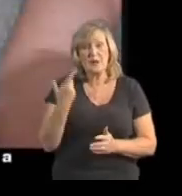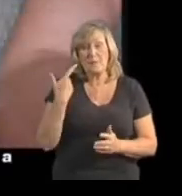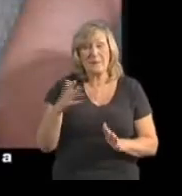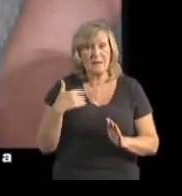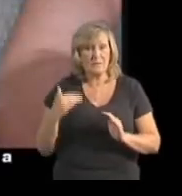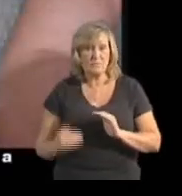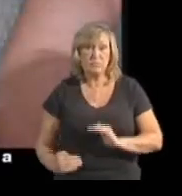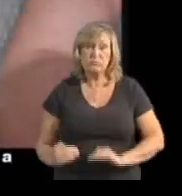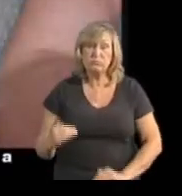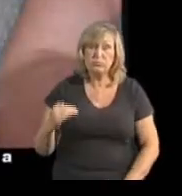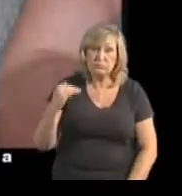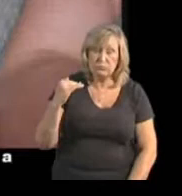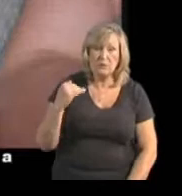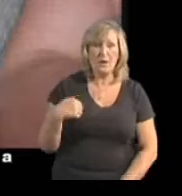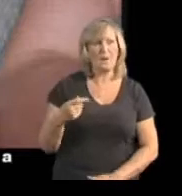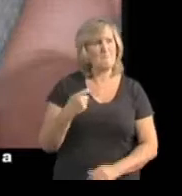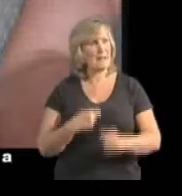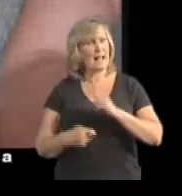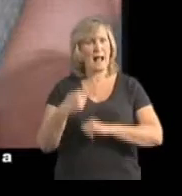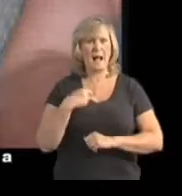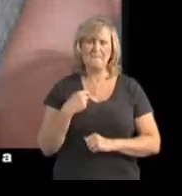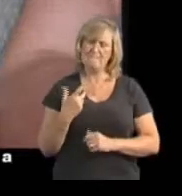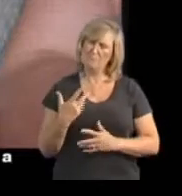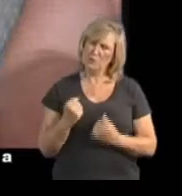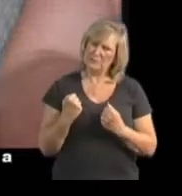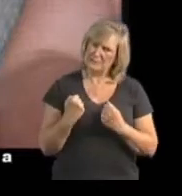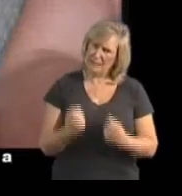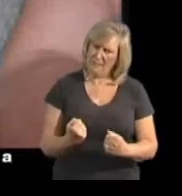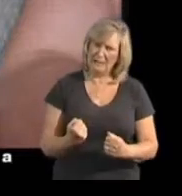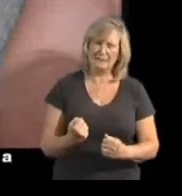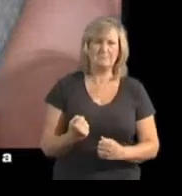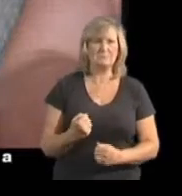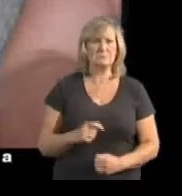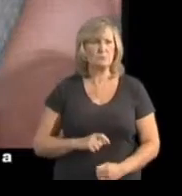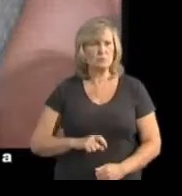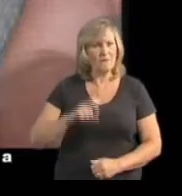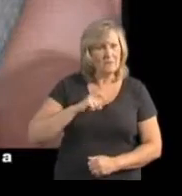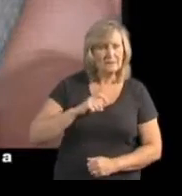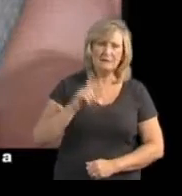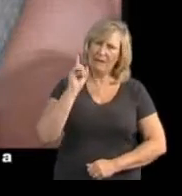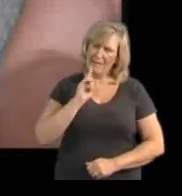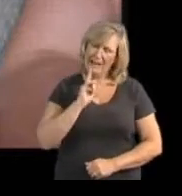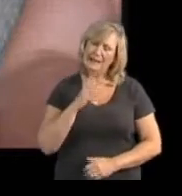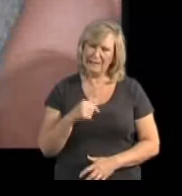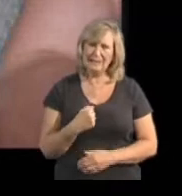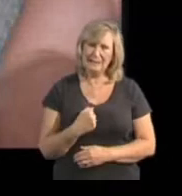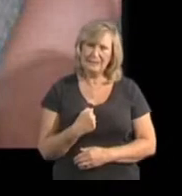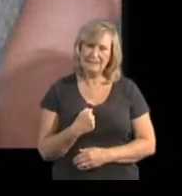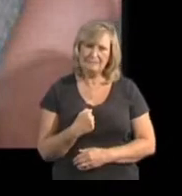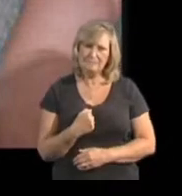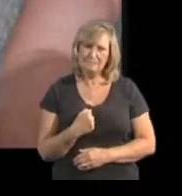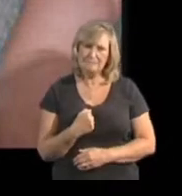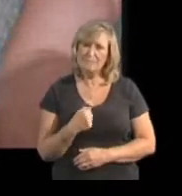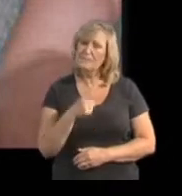grown up I have become a more stubborn, confident lady and I